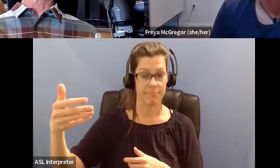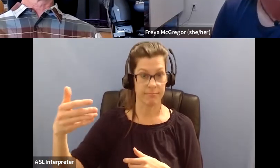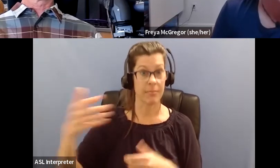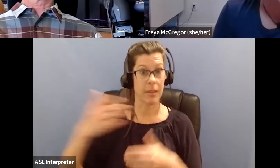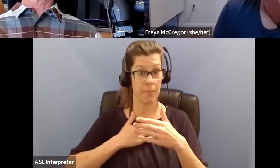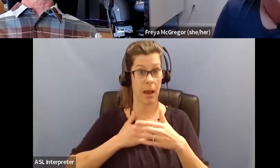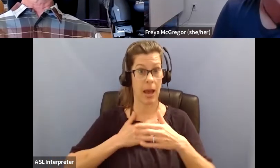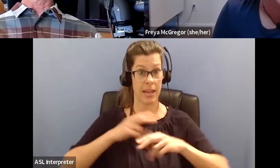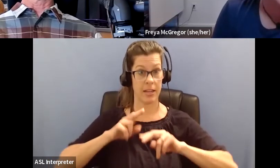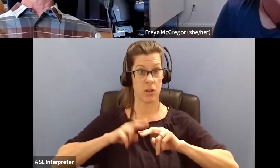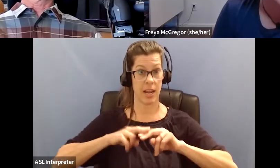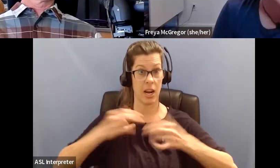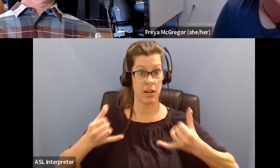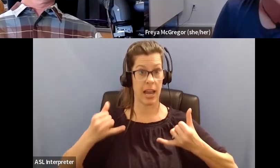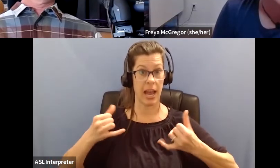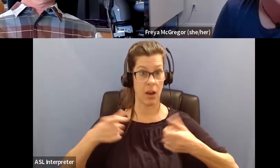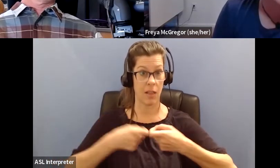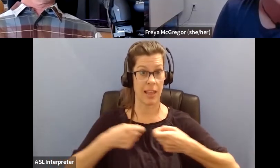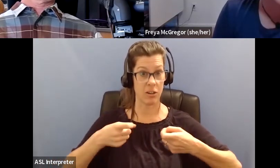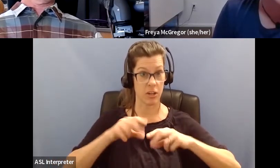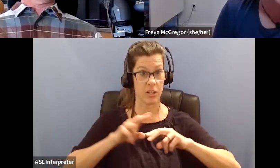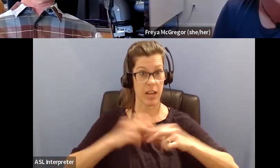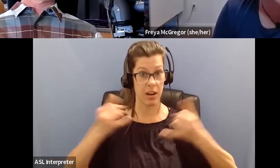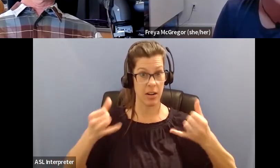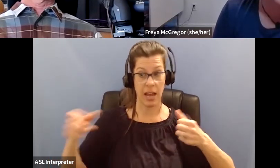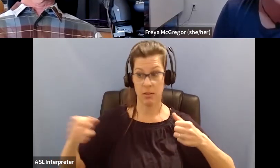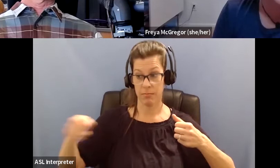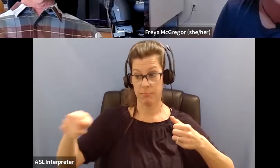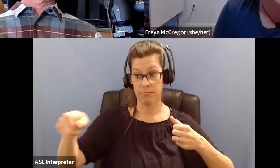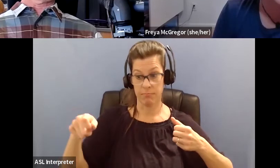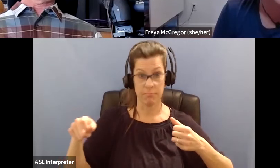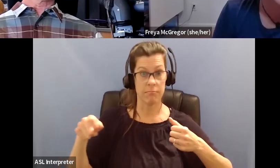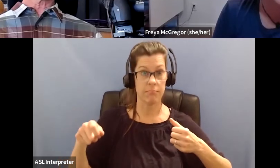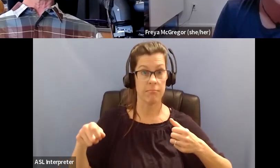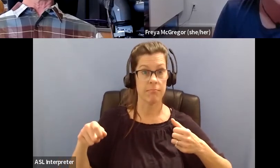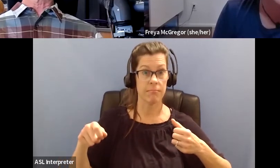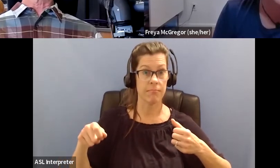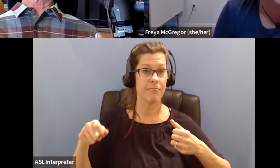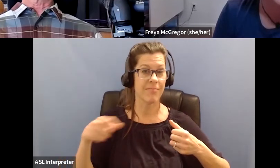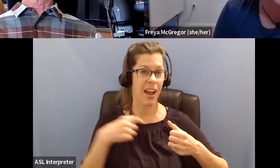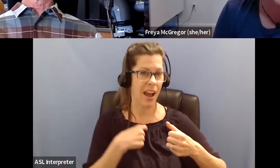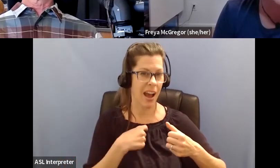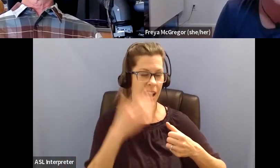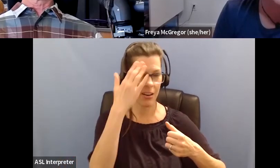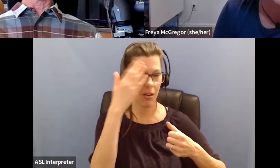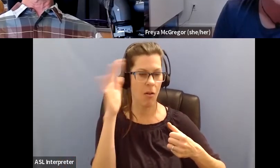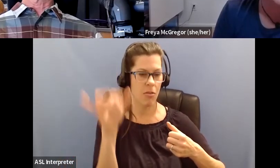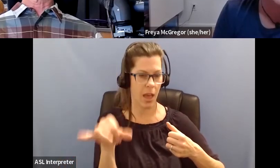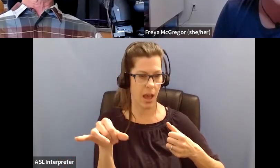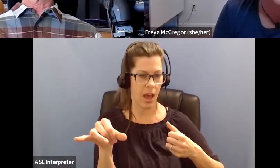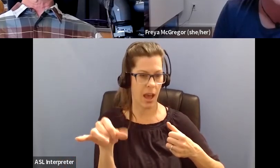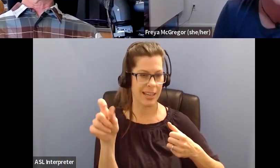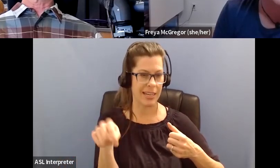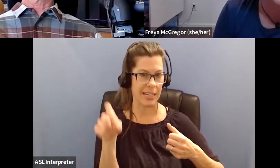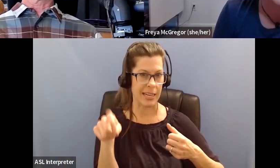I have, and so, I knew I needed to make